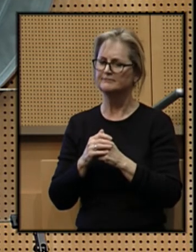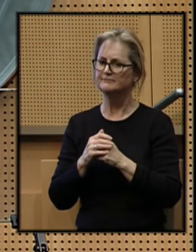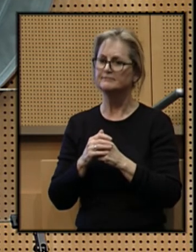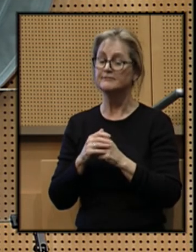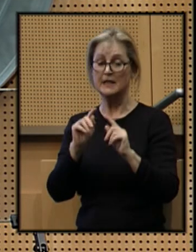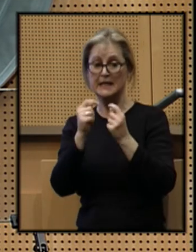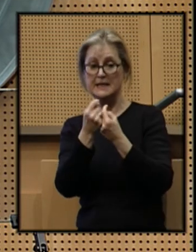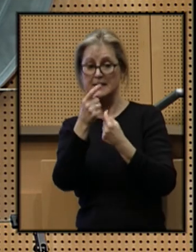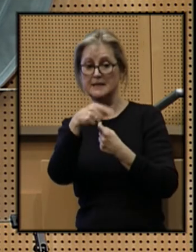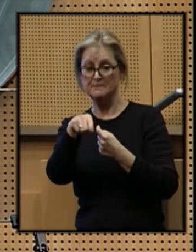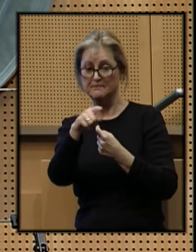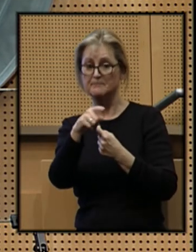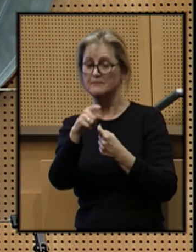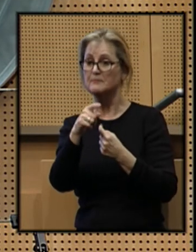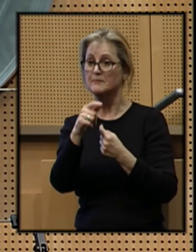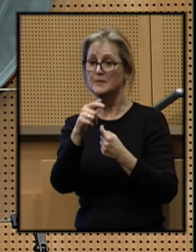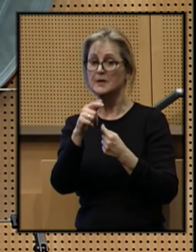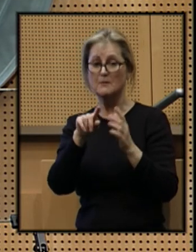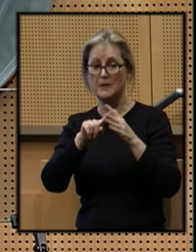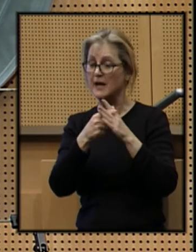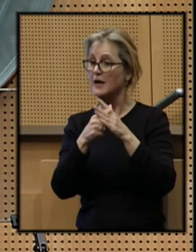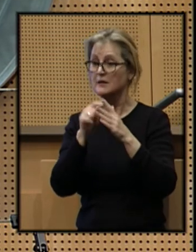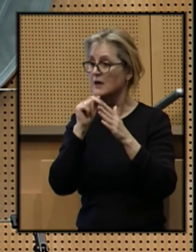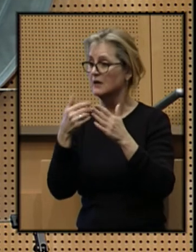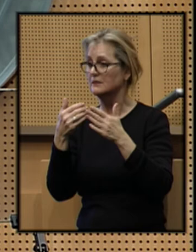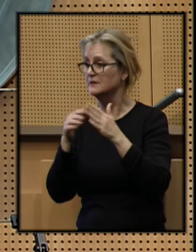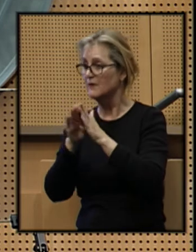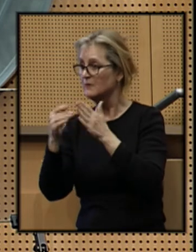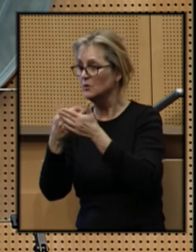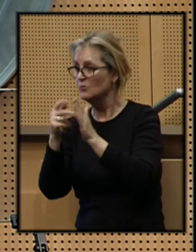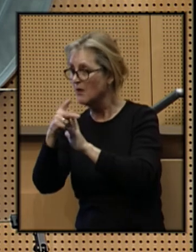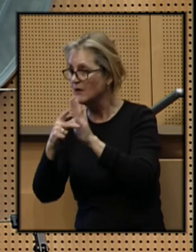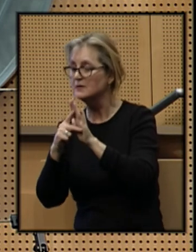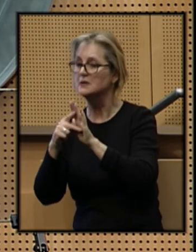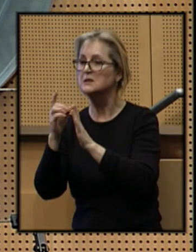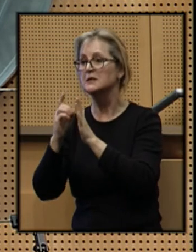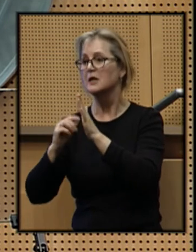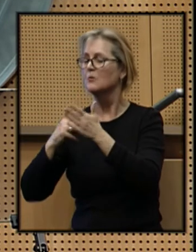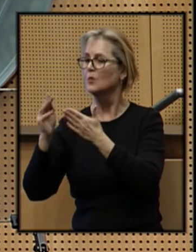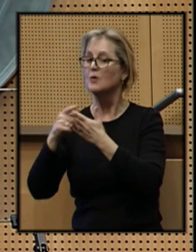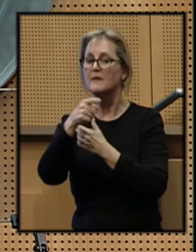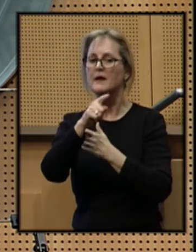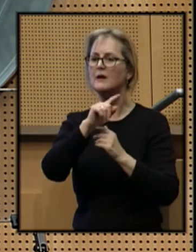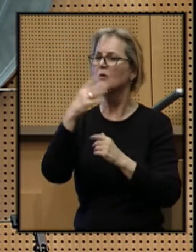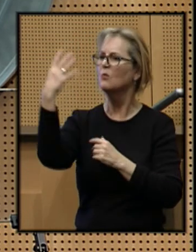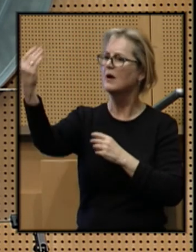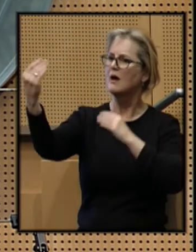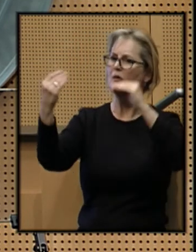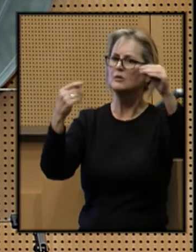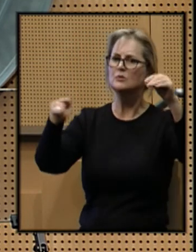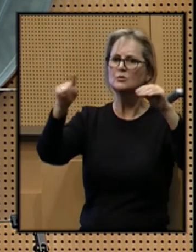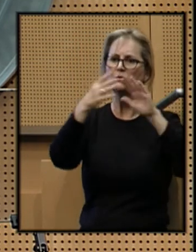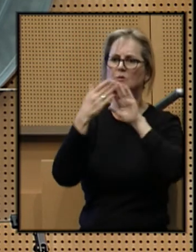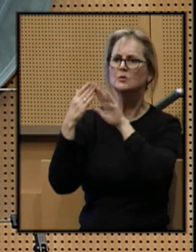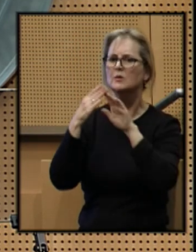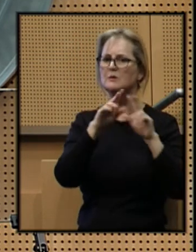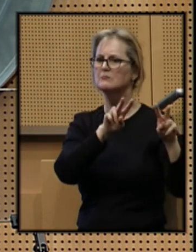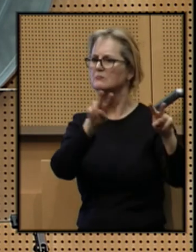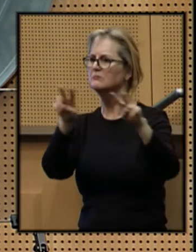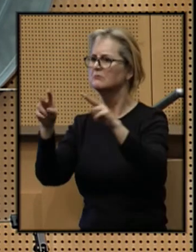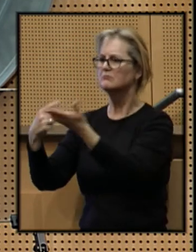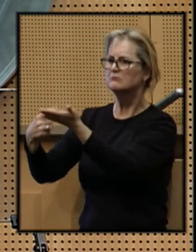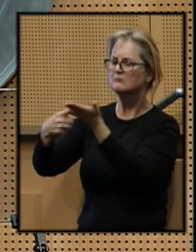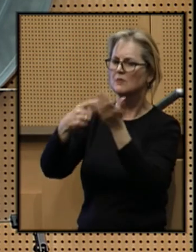The team began not by developing new policies or designing programs, programs, but by going out into the community and